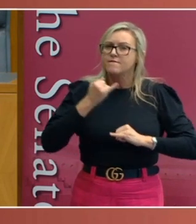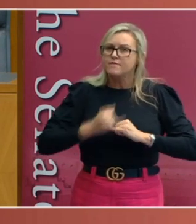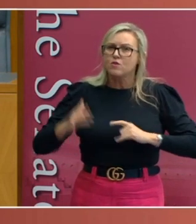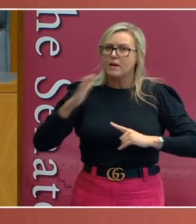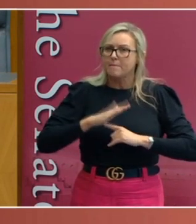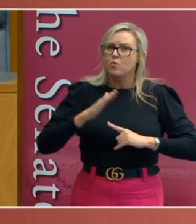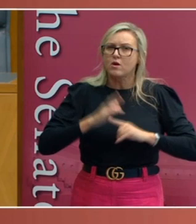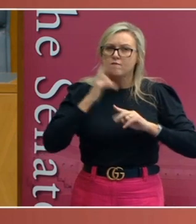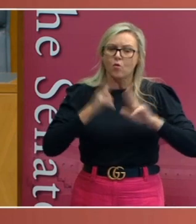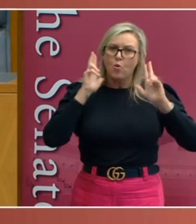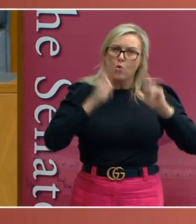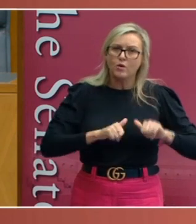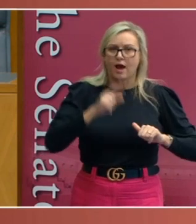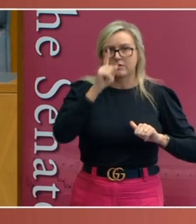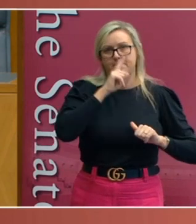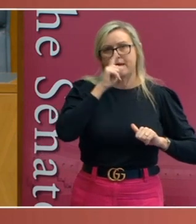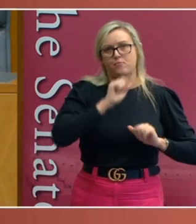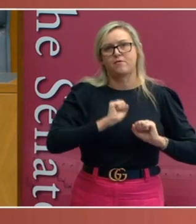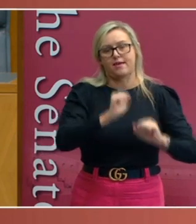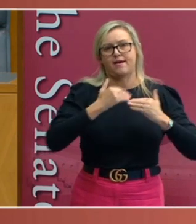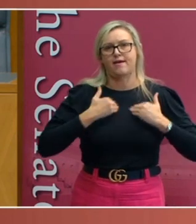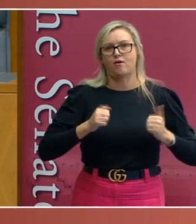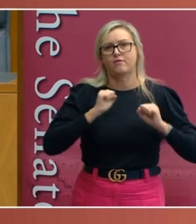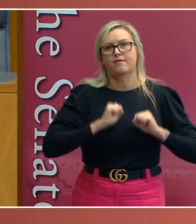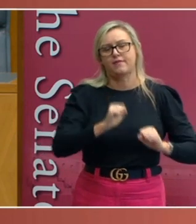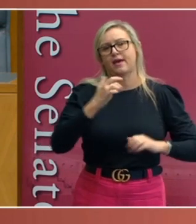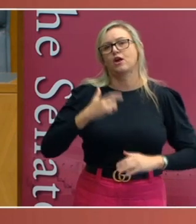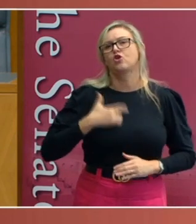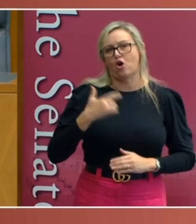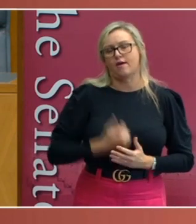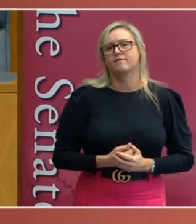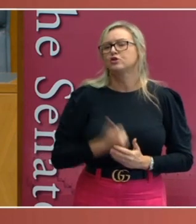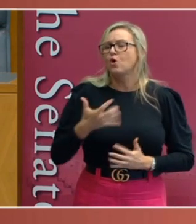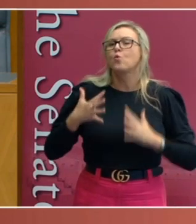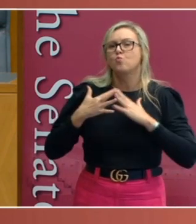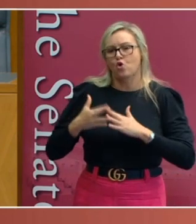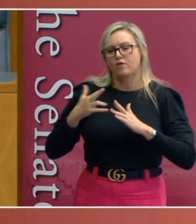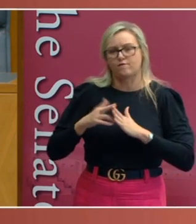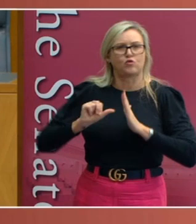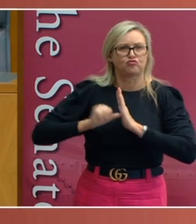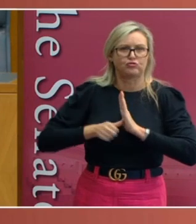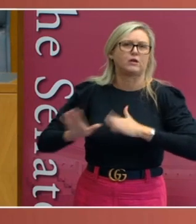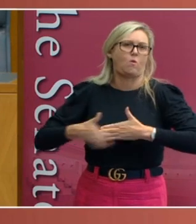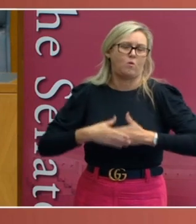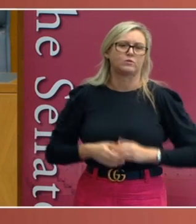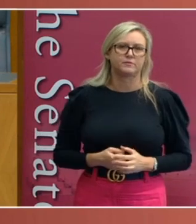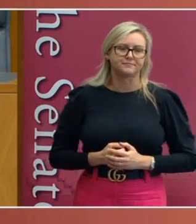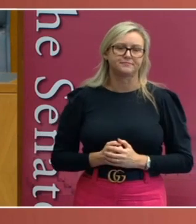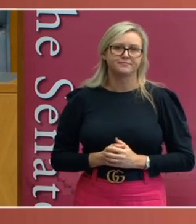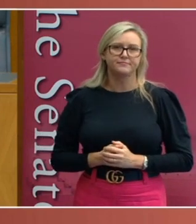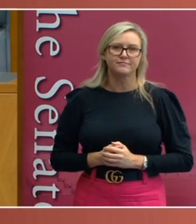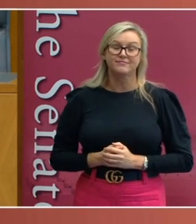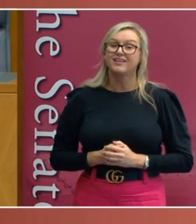of health and life amply justifies the severity of the measures. Now, while the terminology differed